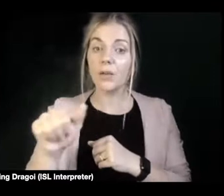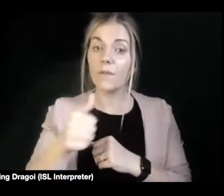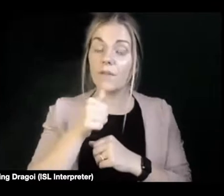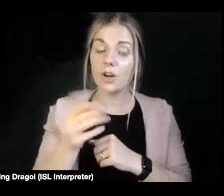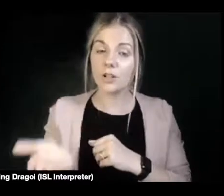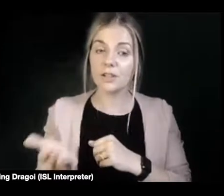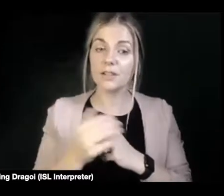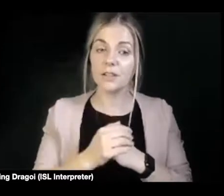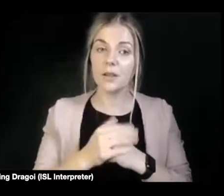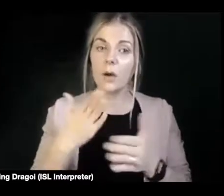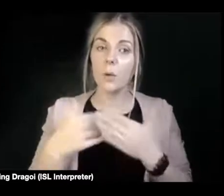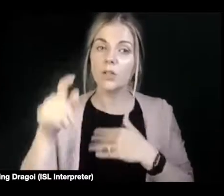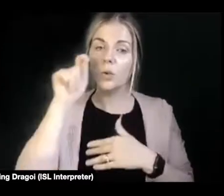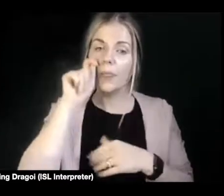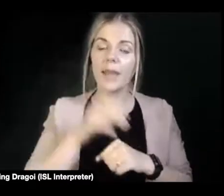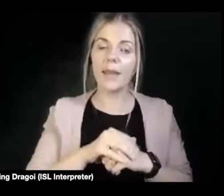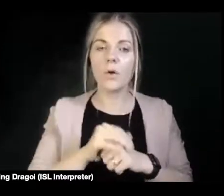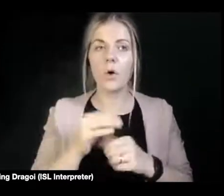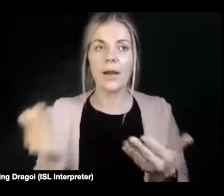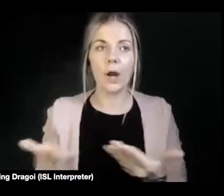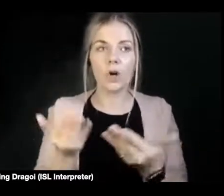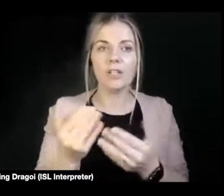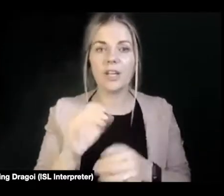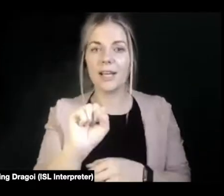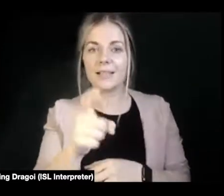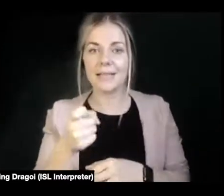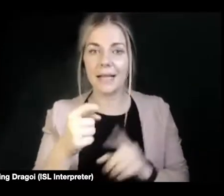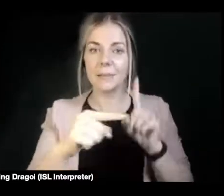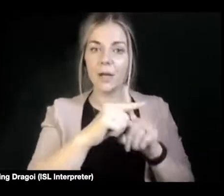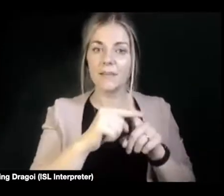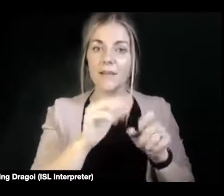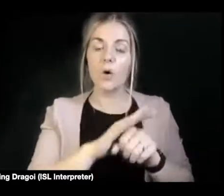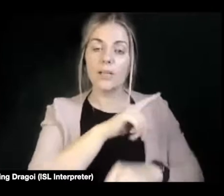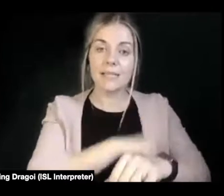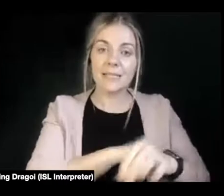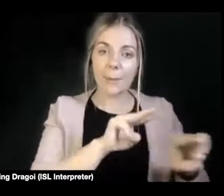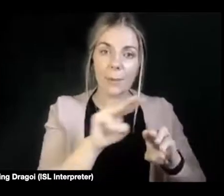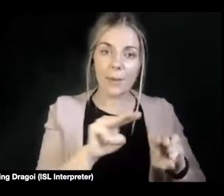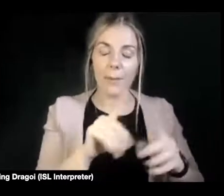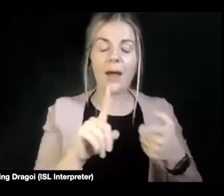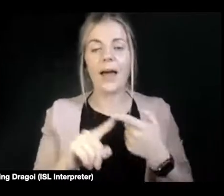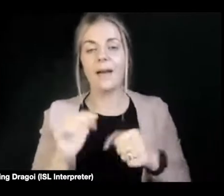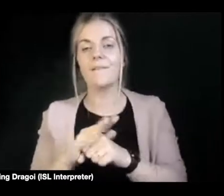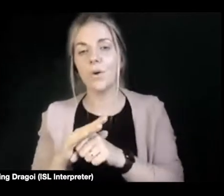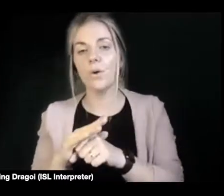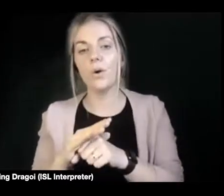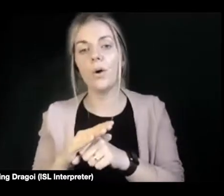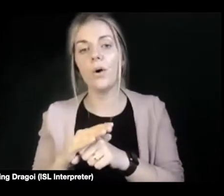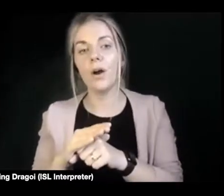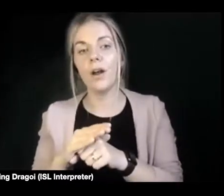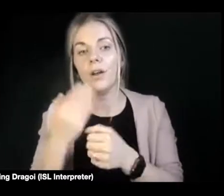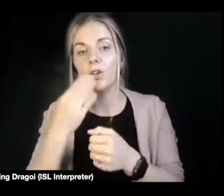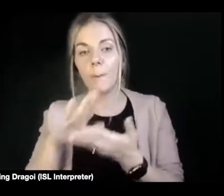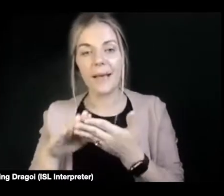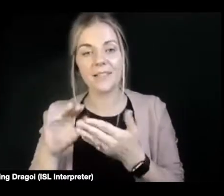a sex positivity message to disabled people and what would be a sex positivity message to